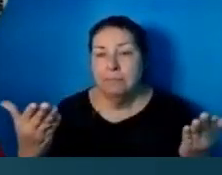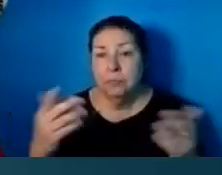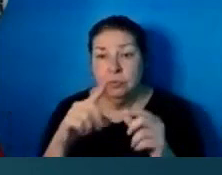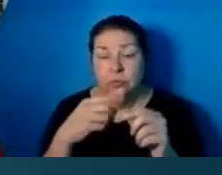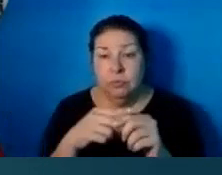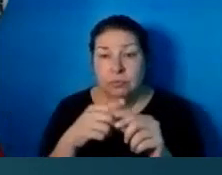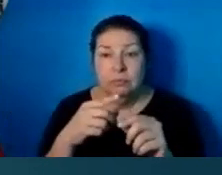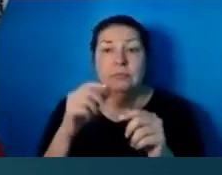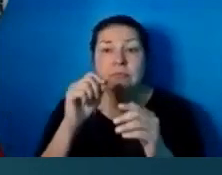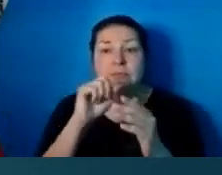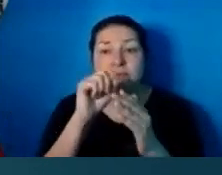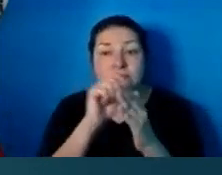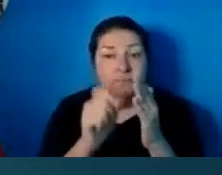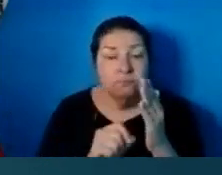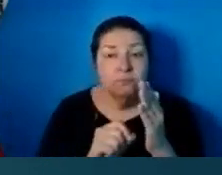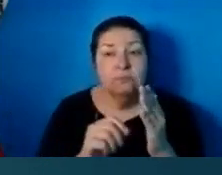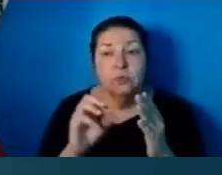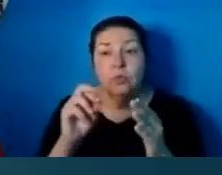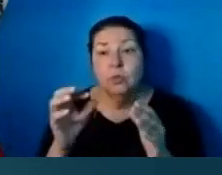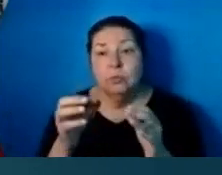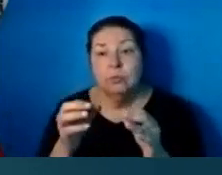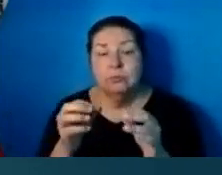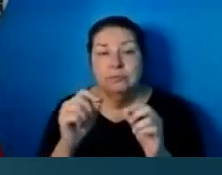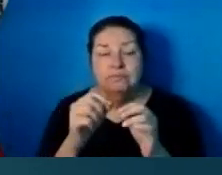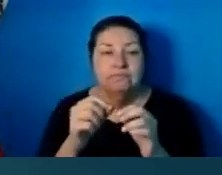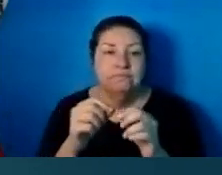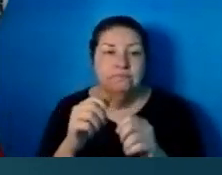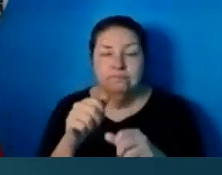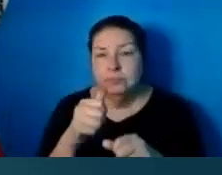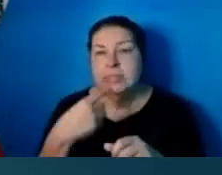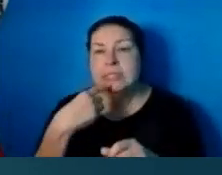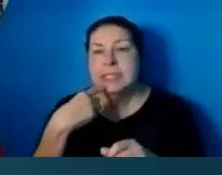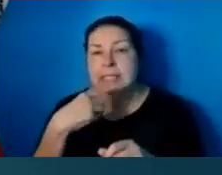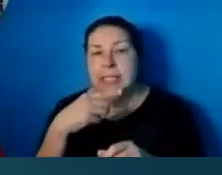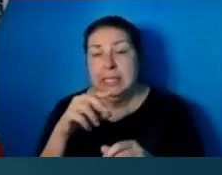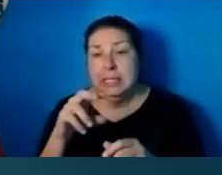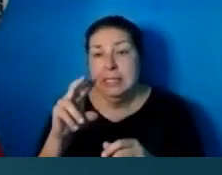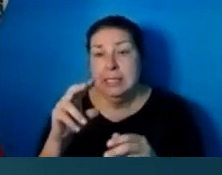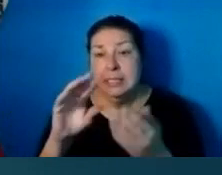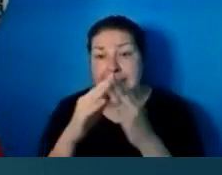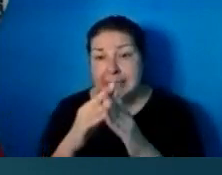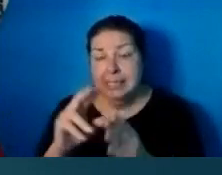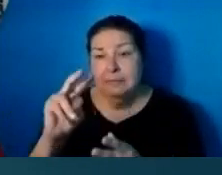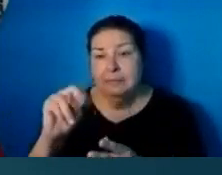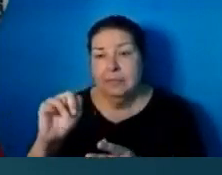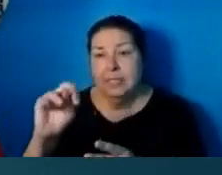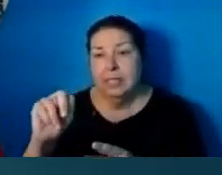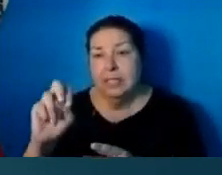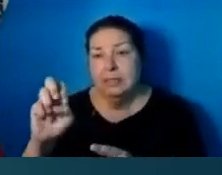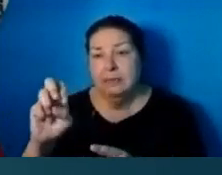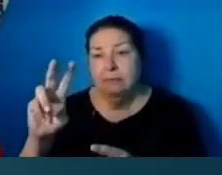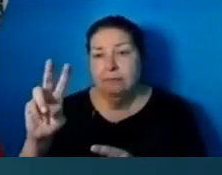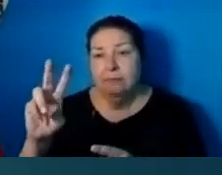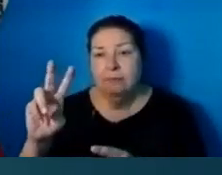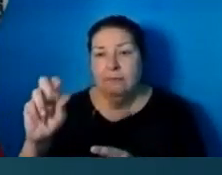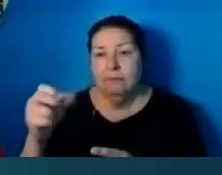a sentence of death on the city of Nineveh, the Ninevites, when Jonah preached to